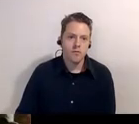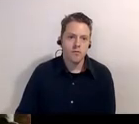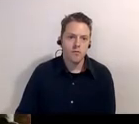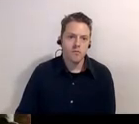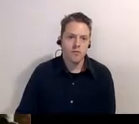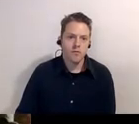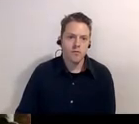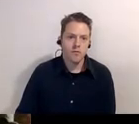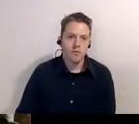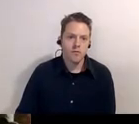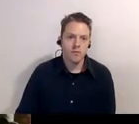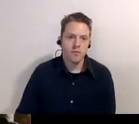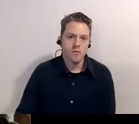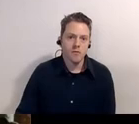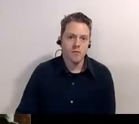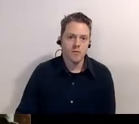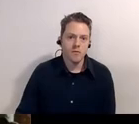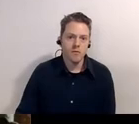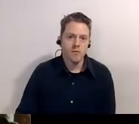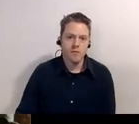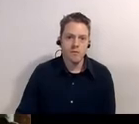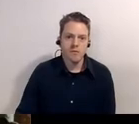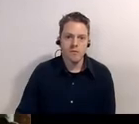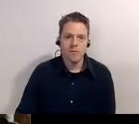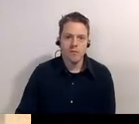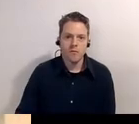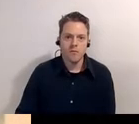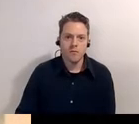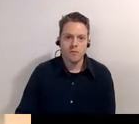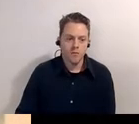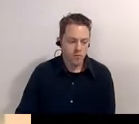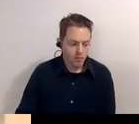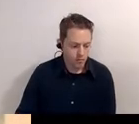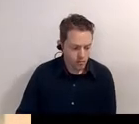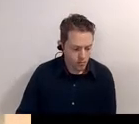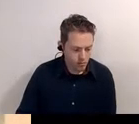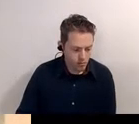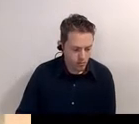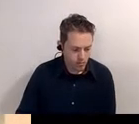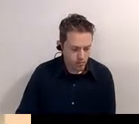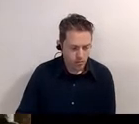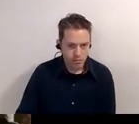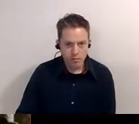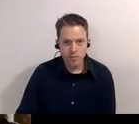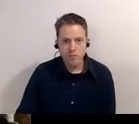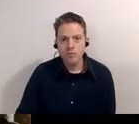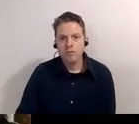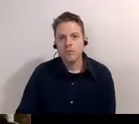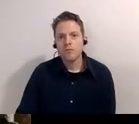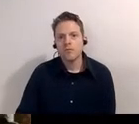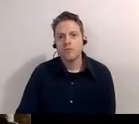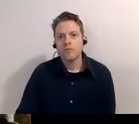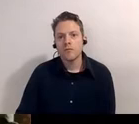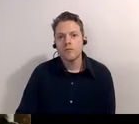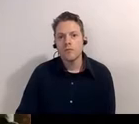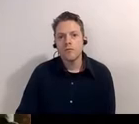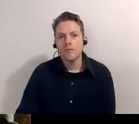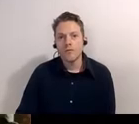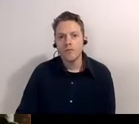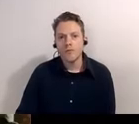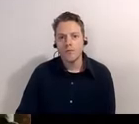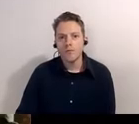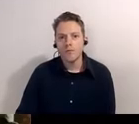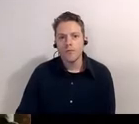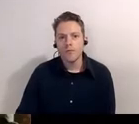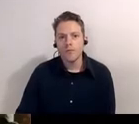uh just near john's front hill who has the tallest obelisk in that part of the cemetery okay